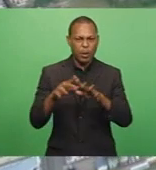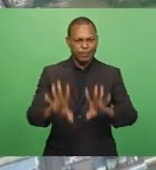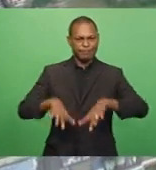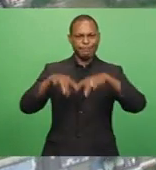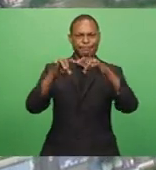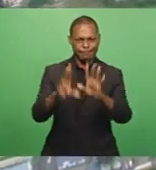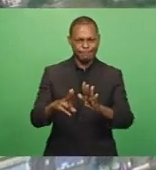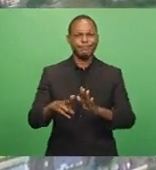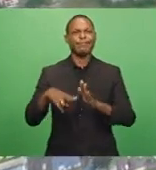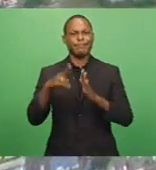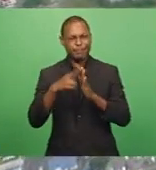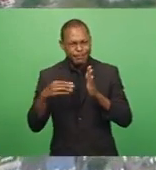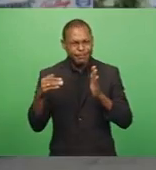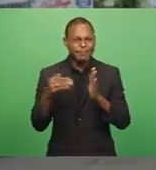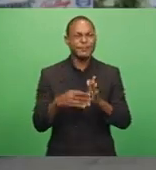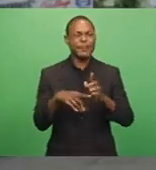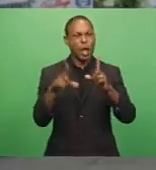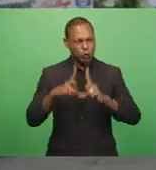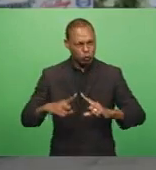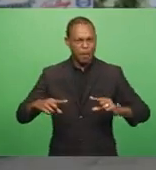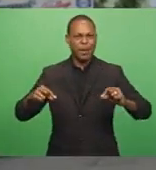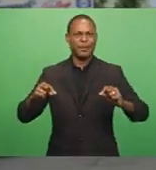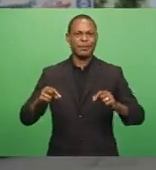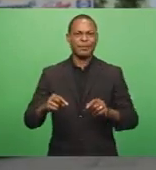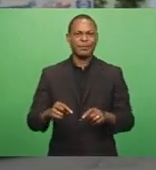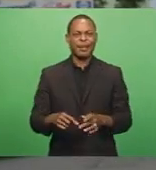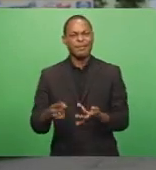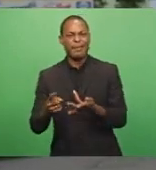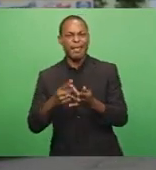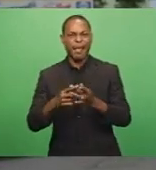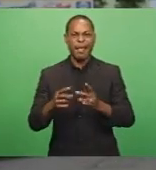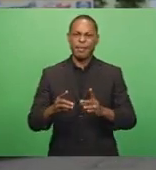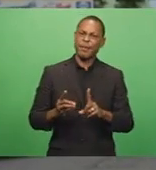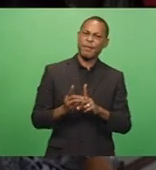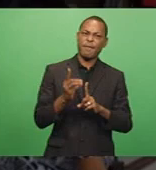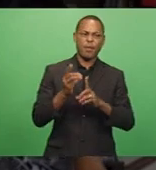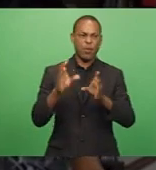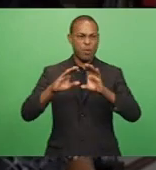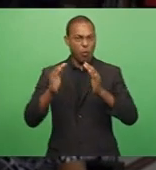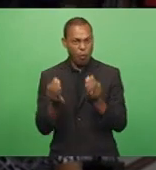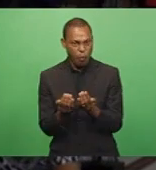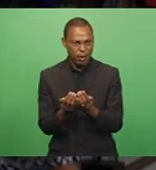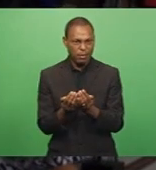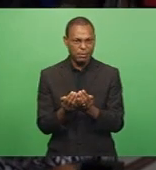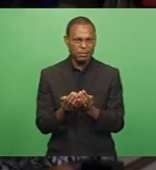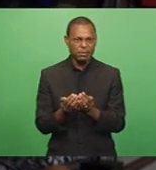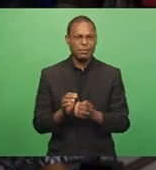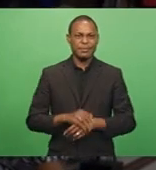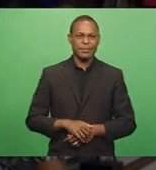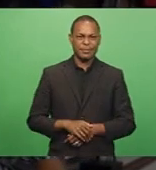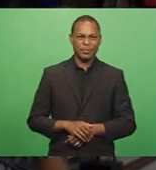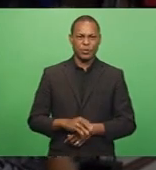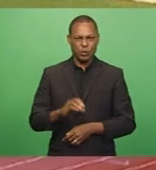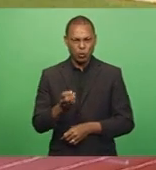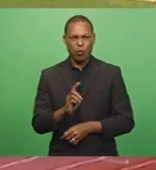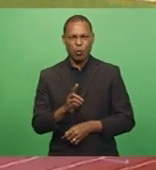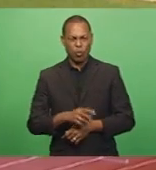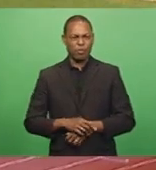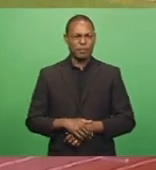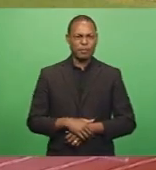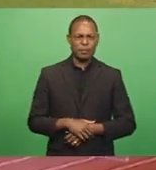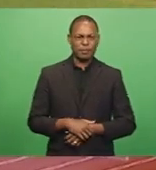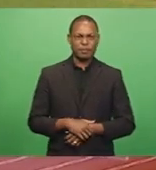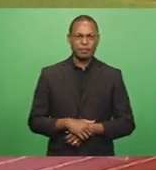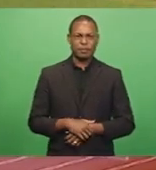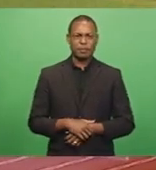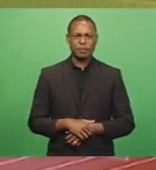the Japanese and of course the rest of the developed world. Anything short of that would be a moral and medical failure. The Prime